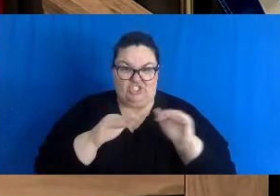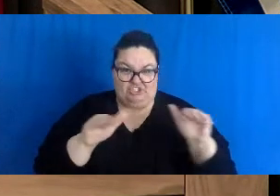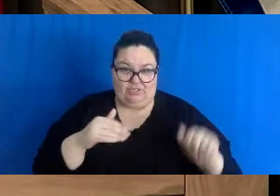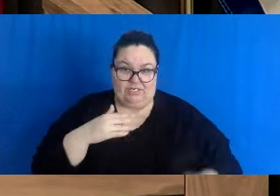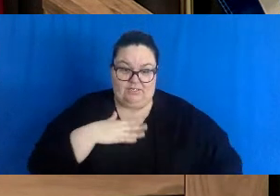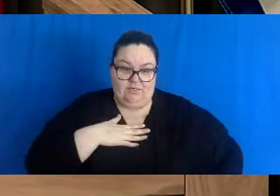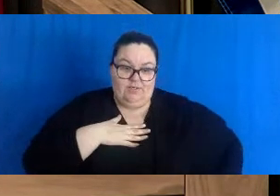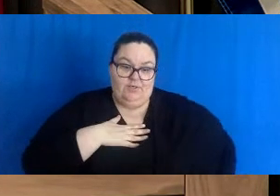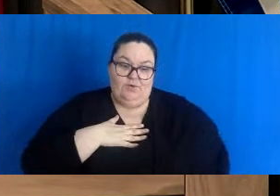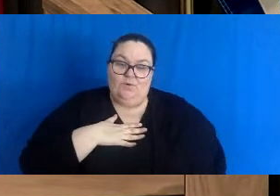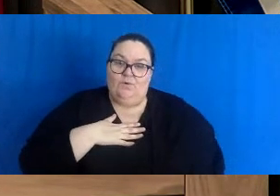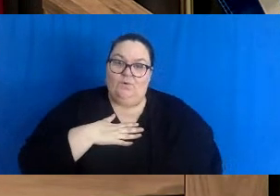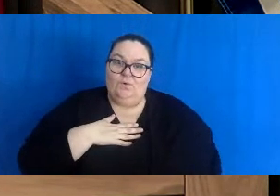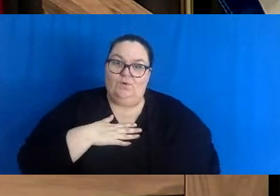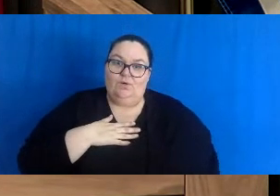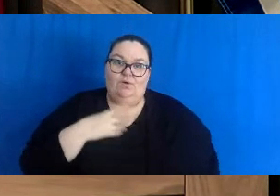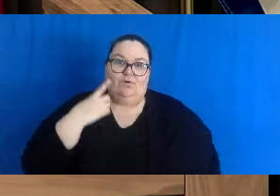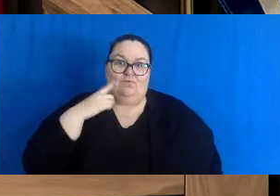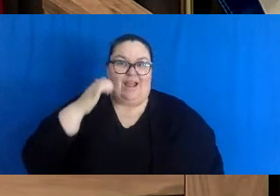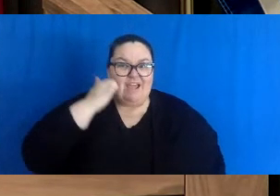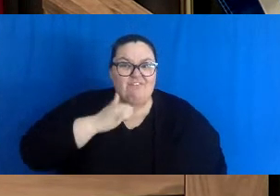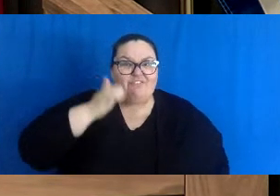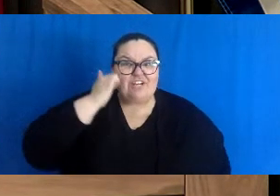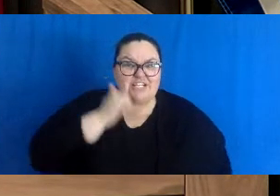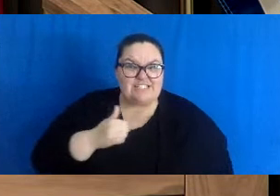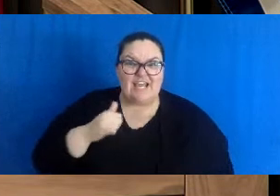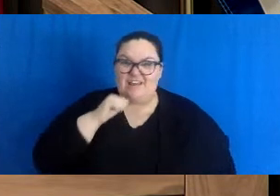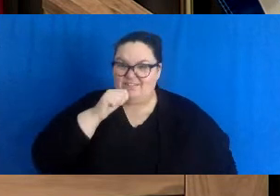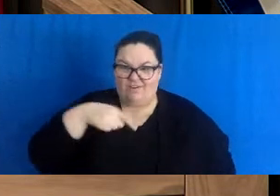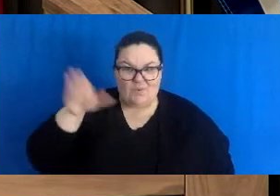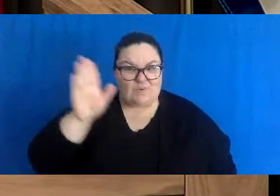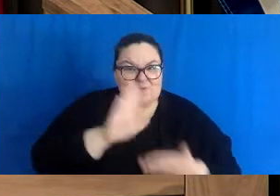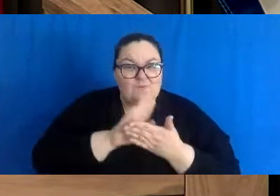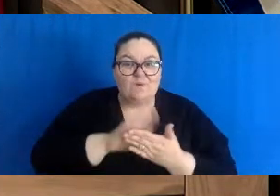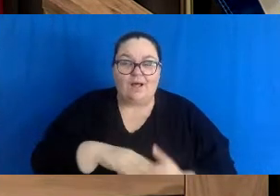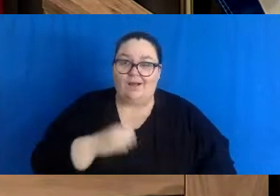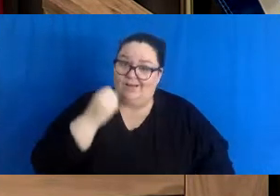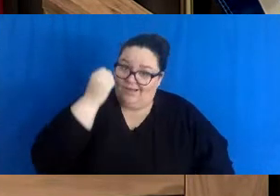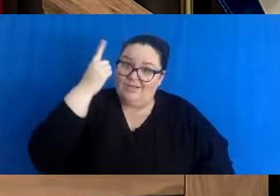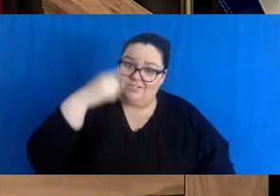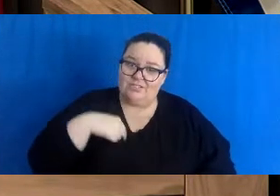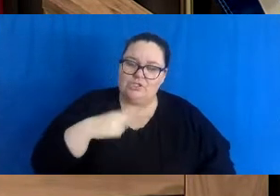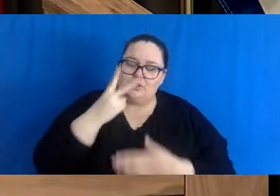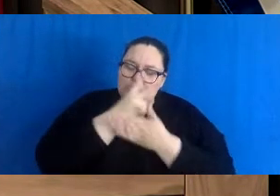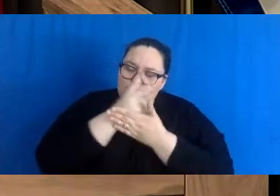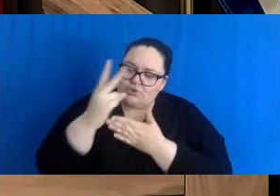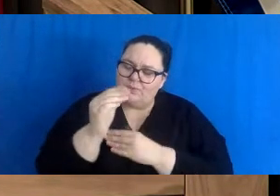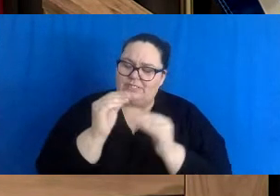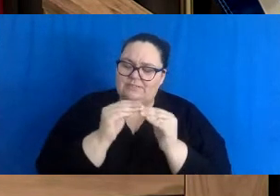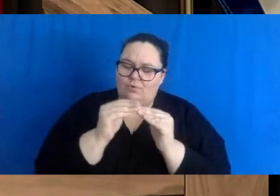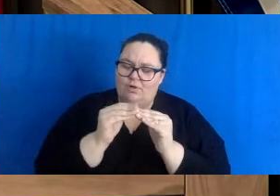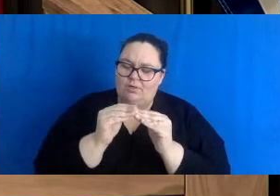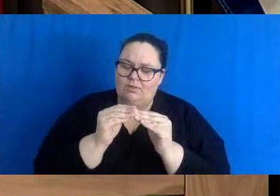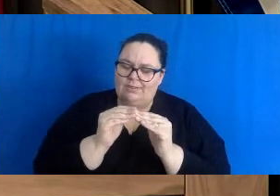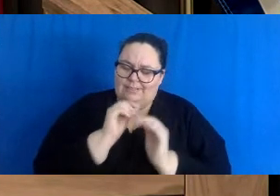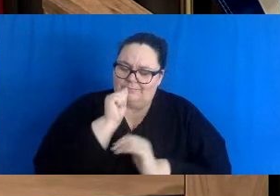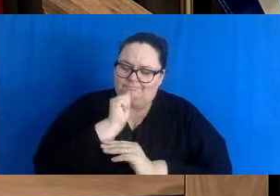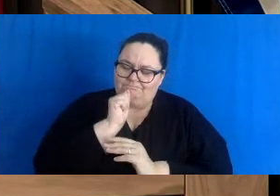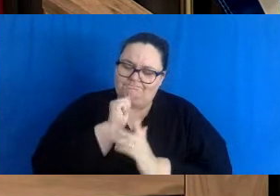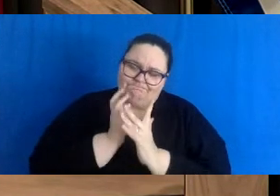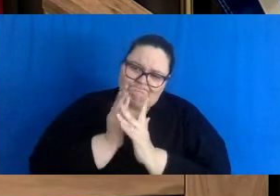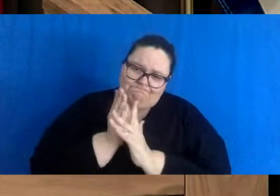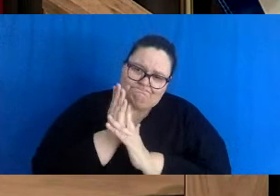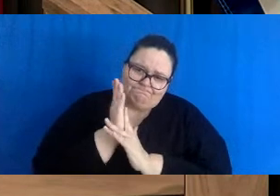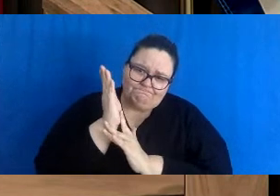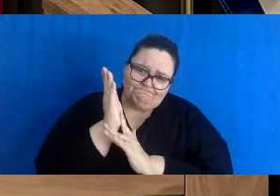only imagine what that's like on a daily basis. So it's real. So two weeks more. And let's get through this. And I'm